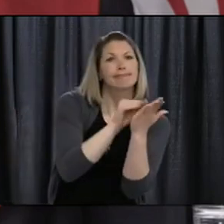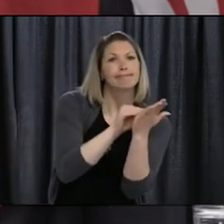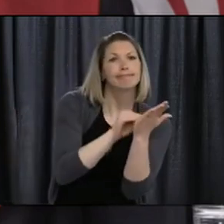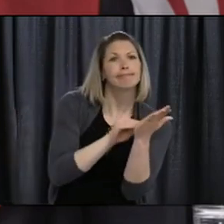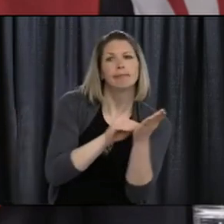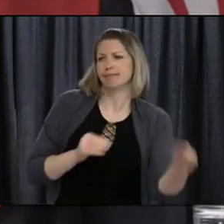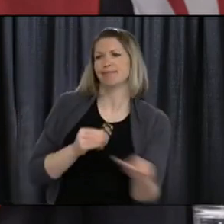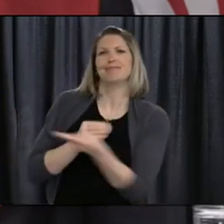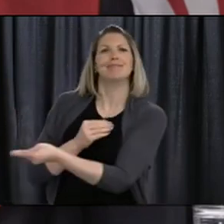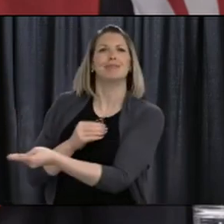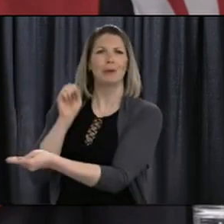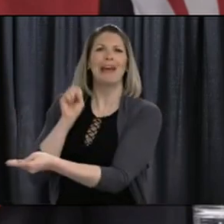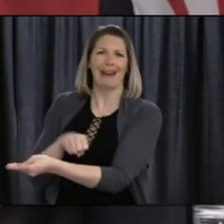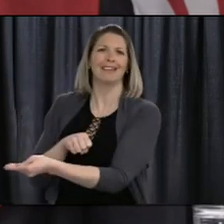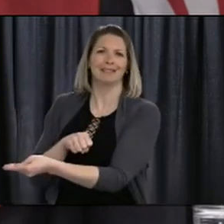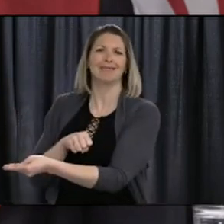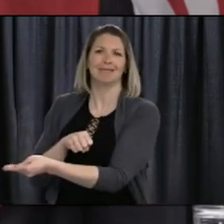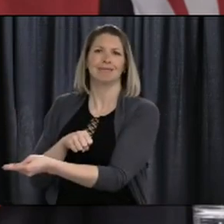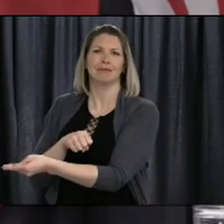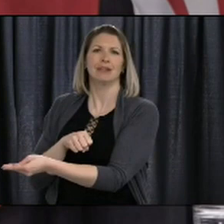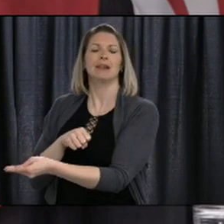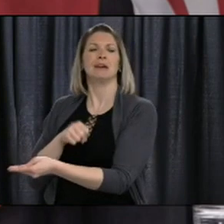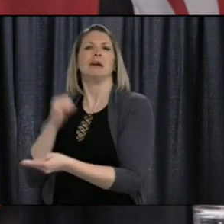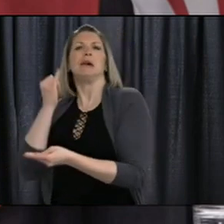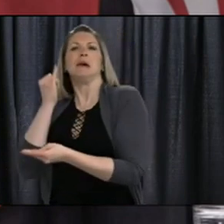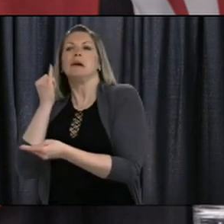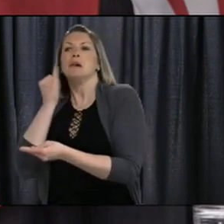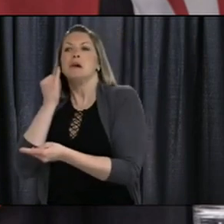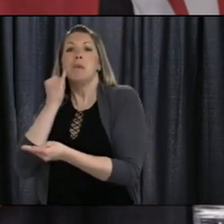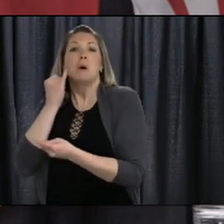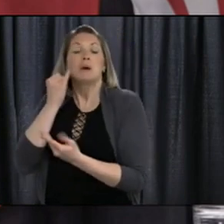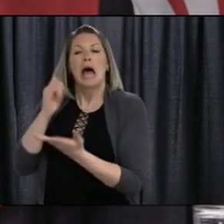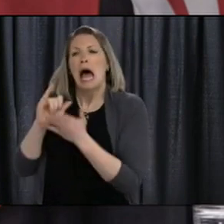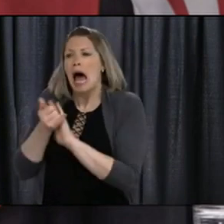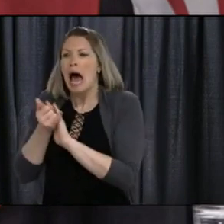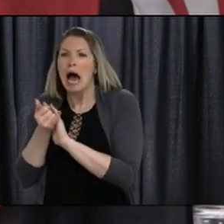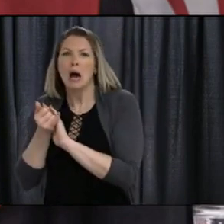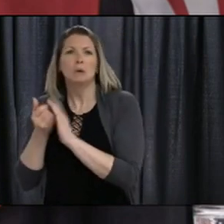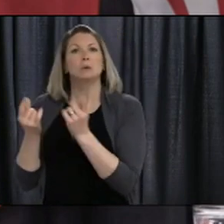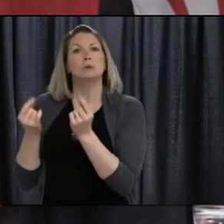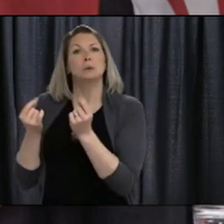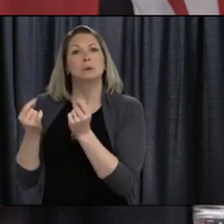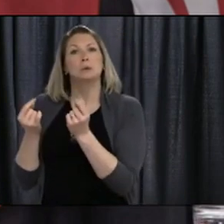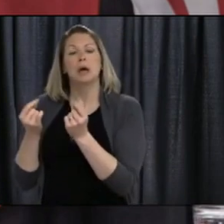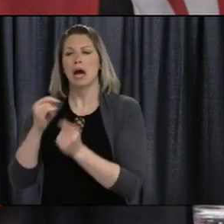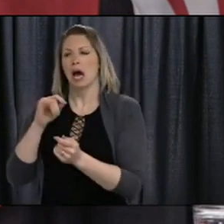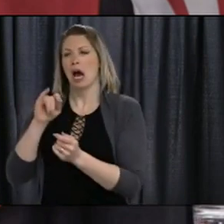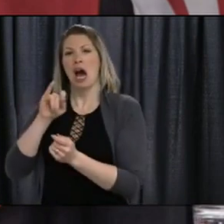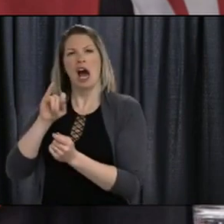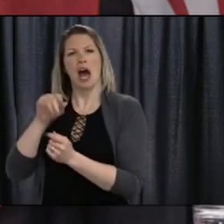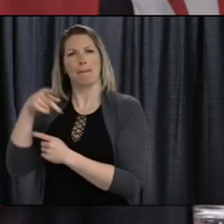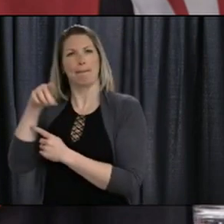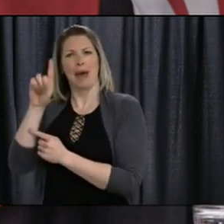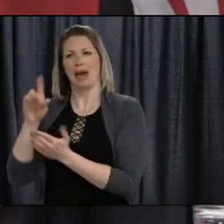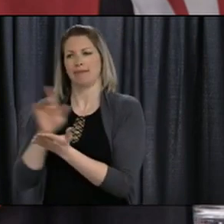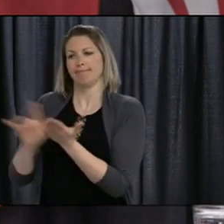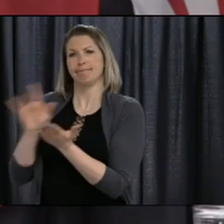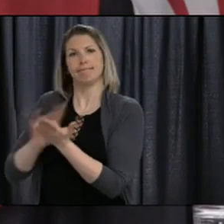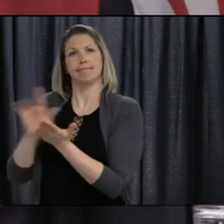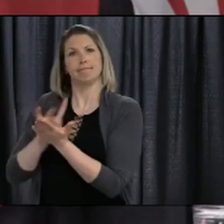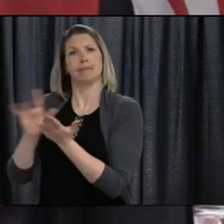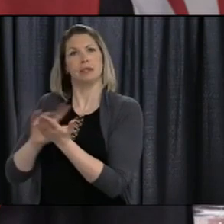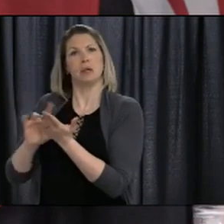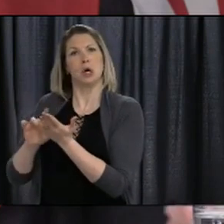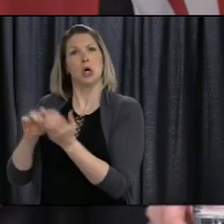at a testing site or in a client's home. They interact by using an iPad to connect virtually with a sign